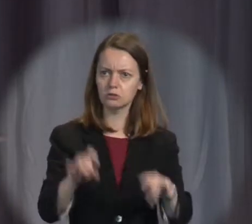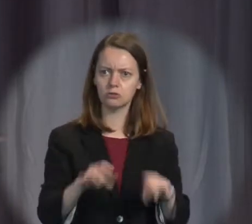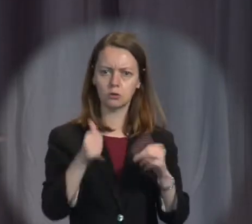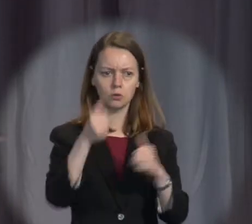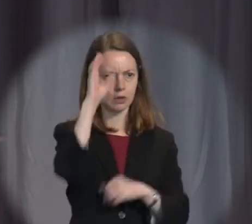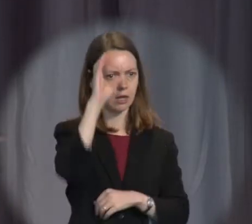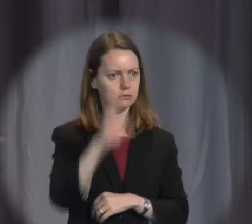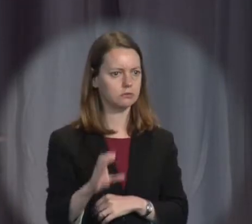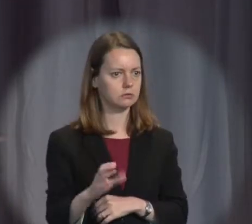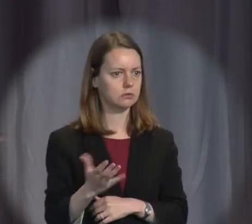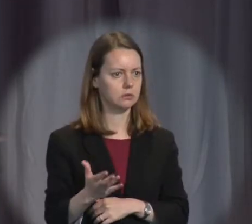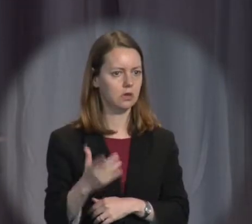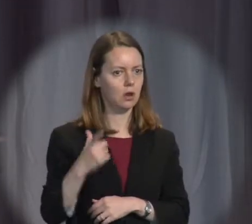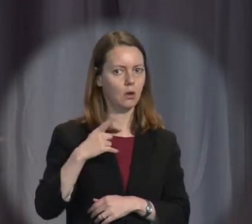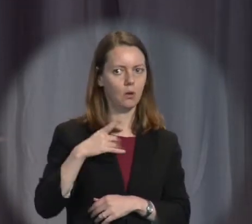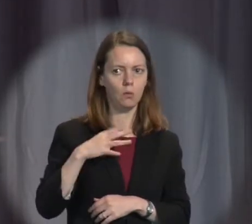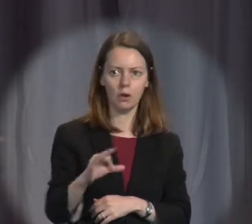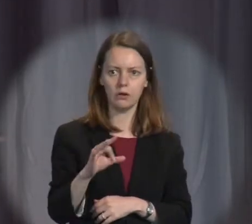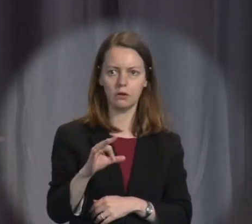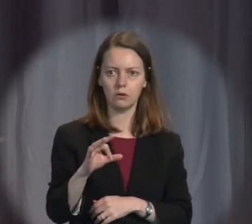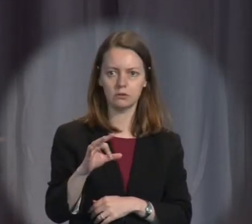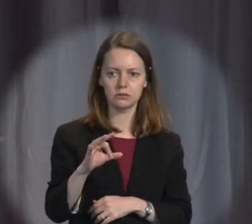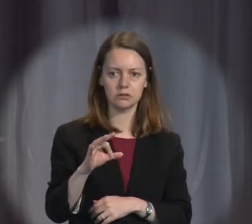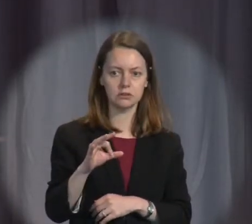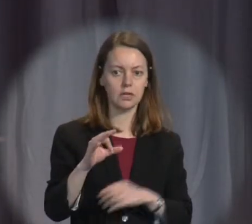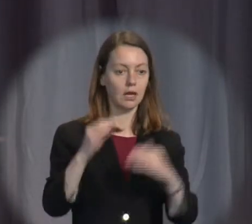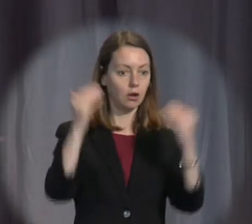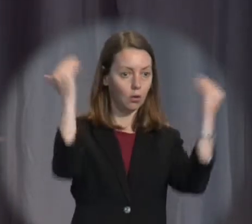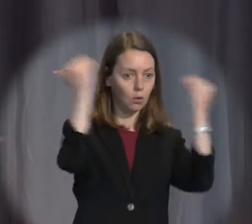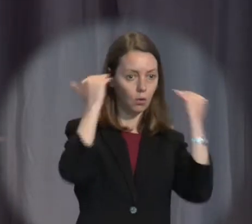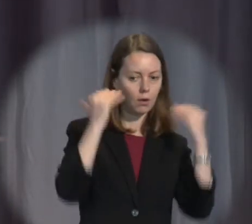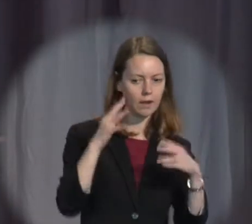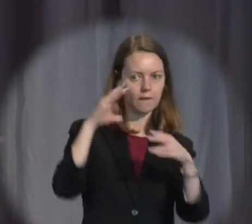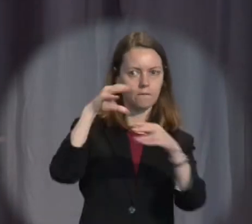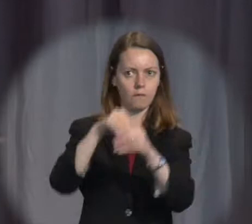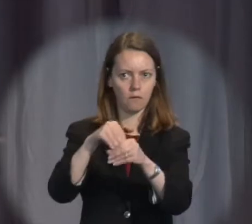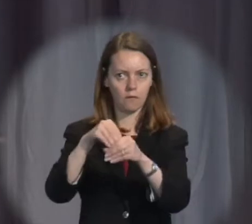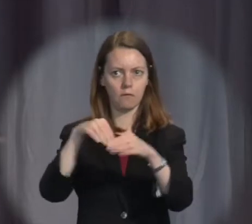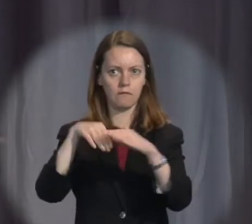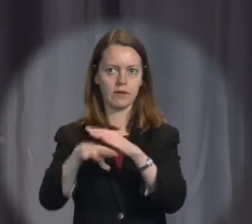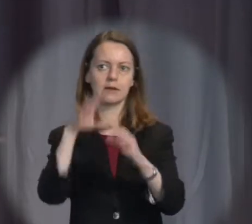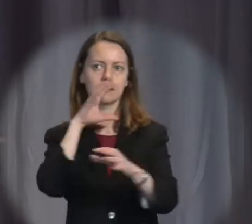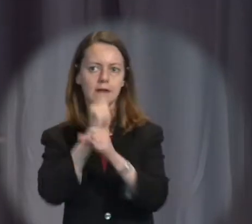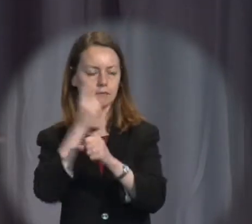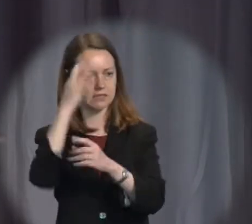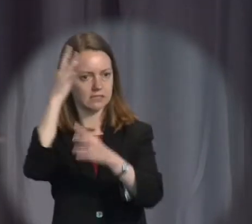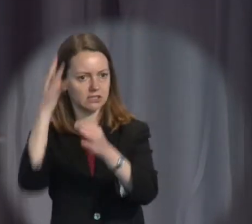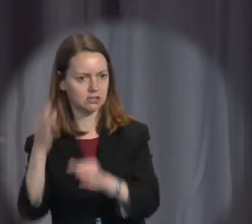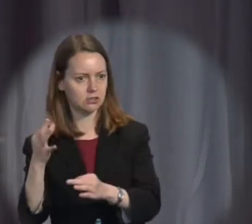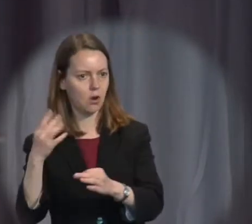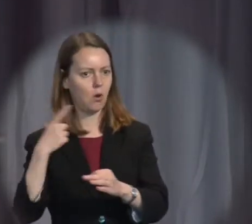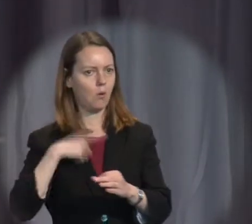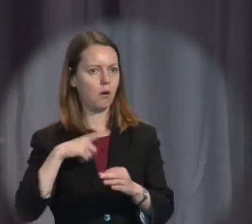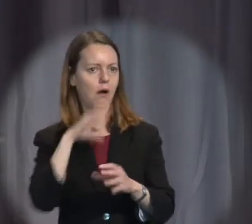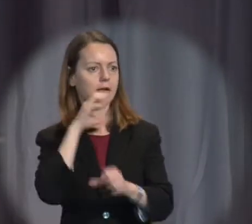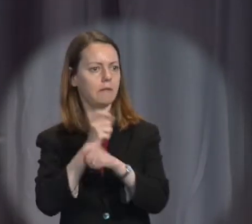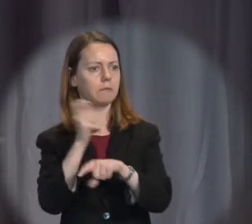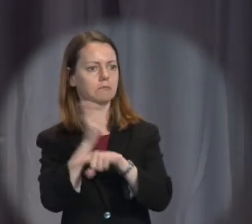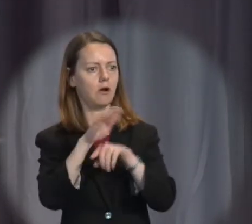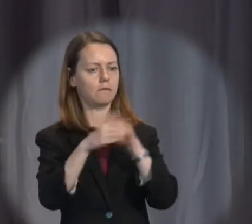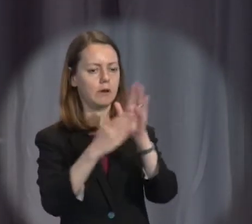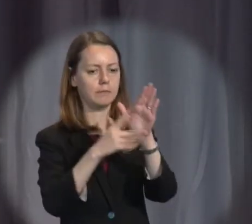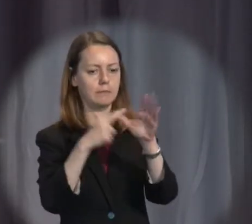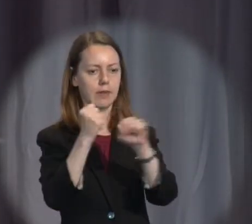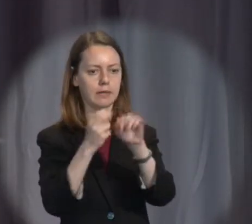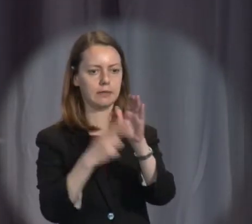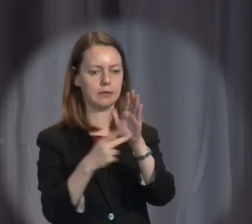it not possible to gain a writ of habeas corpus to examine the legality of detention? Why does the Magna Carta not apply? Well there are at